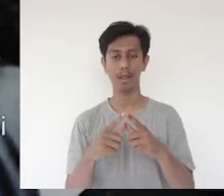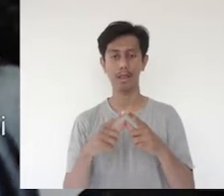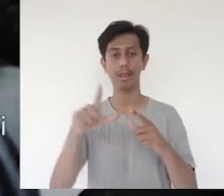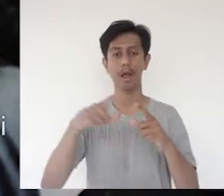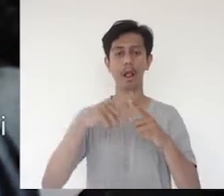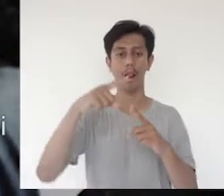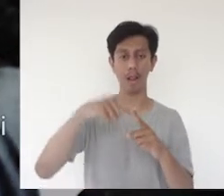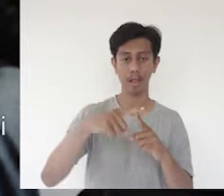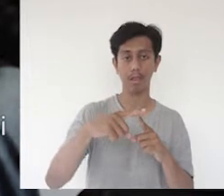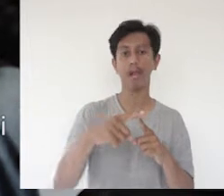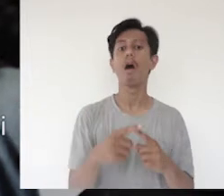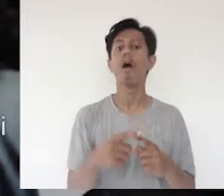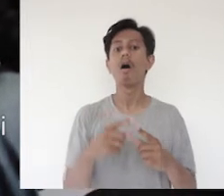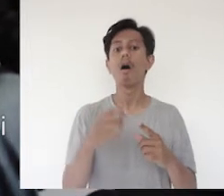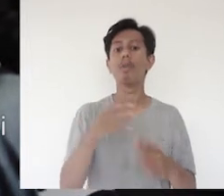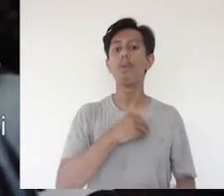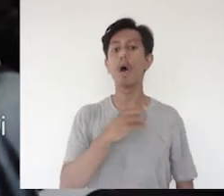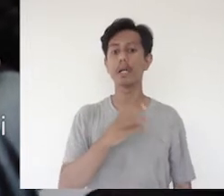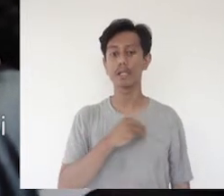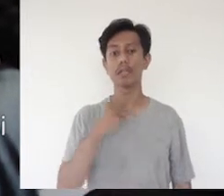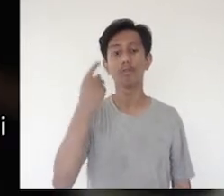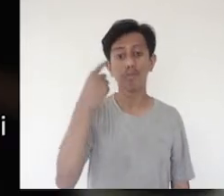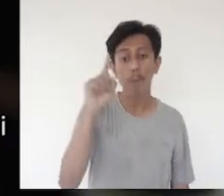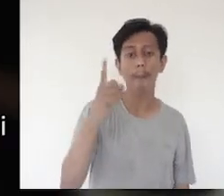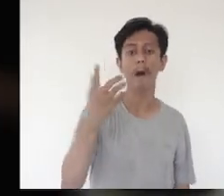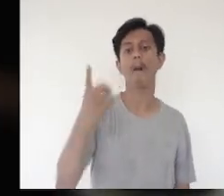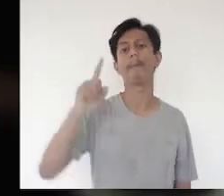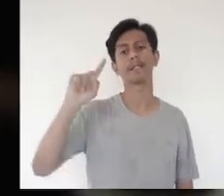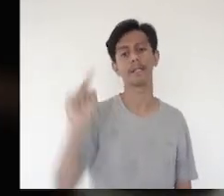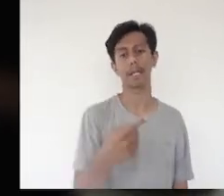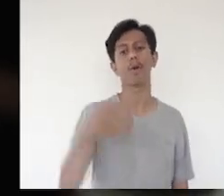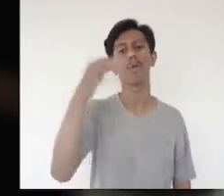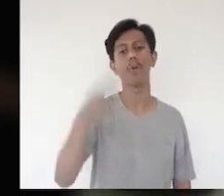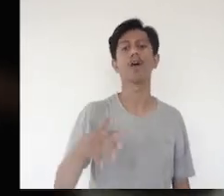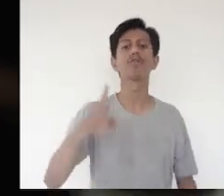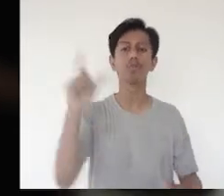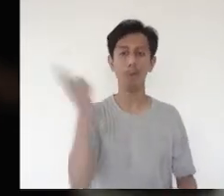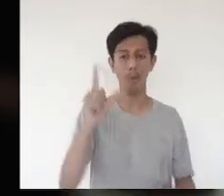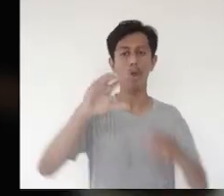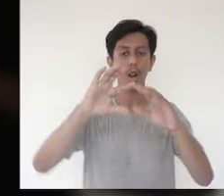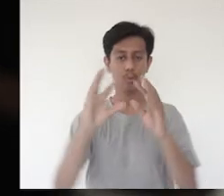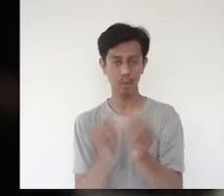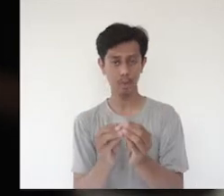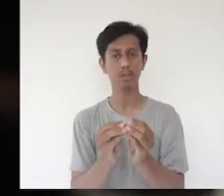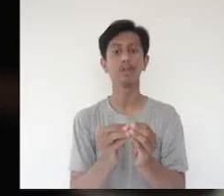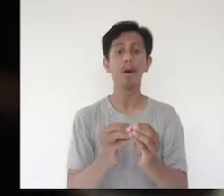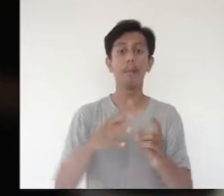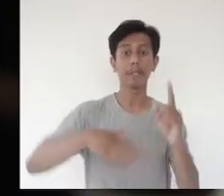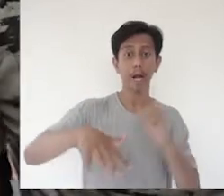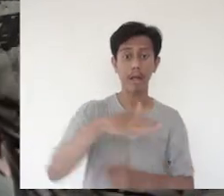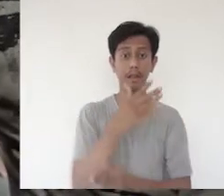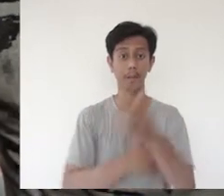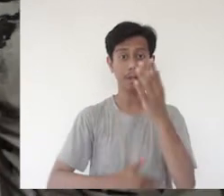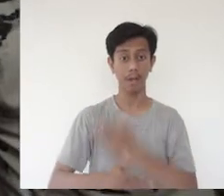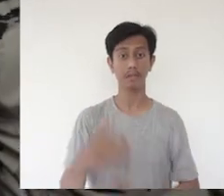The information acquired from these activities will be used as an advocacy tool to improve the implementation of local laws and regulations.